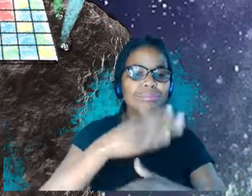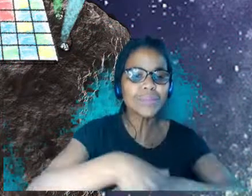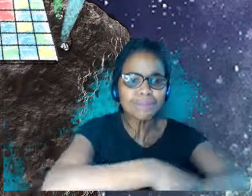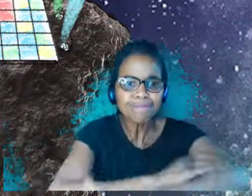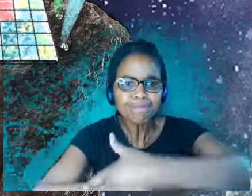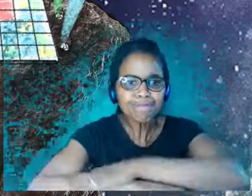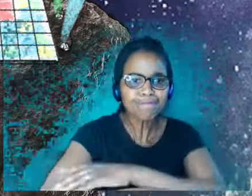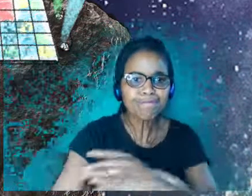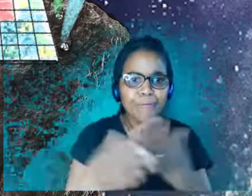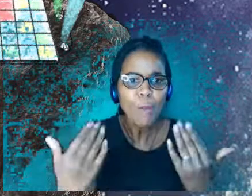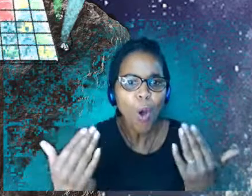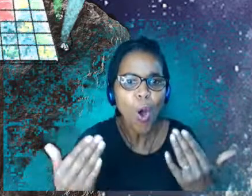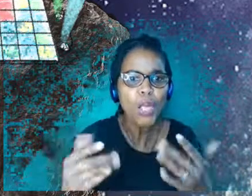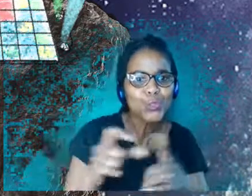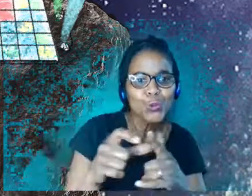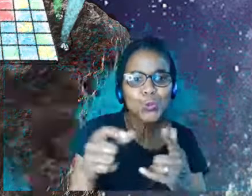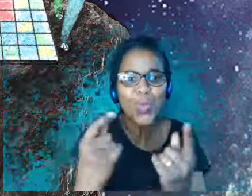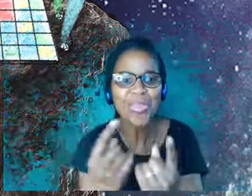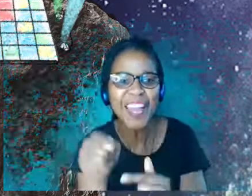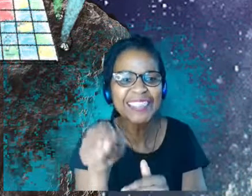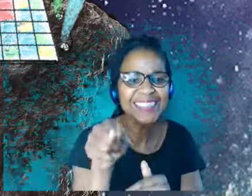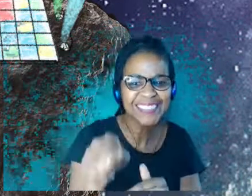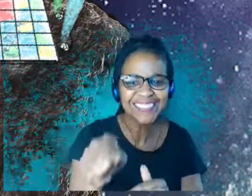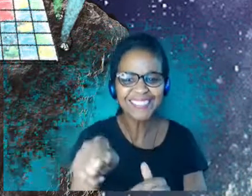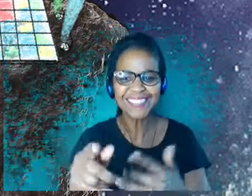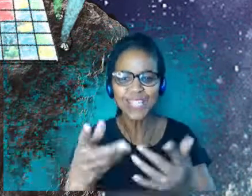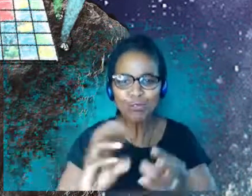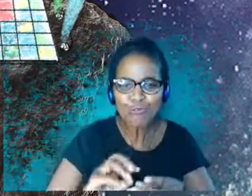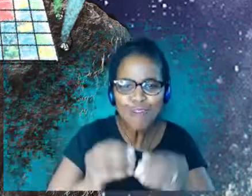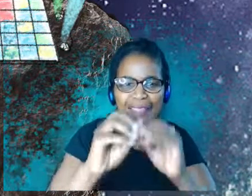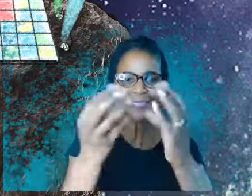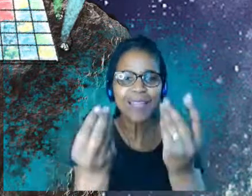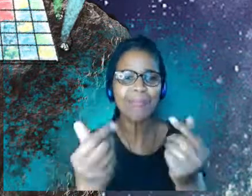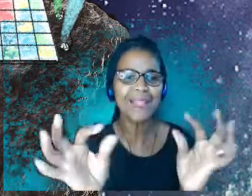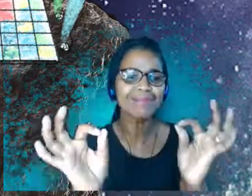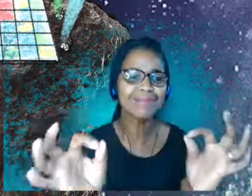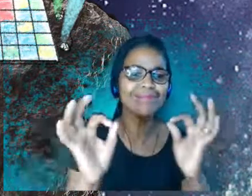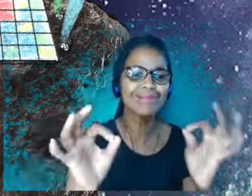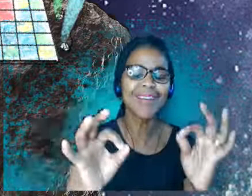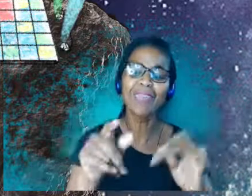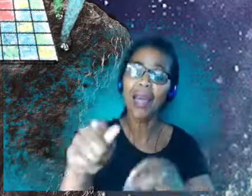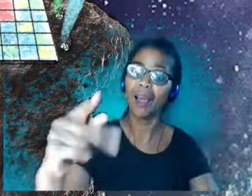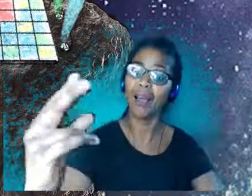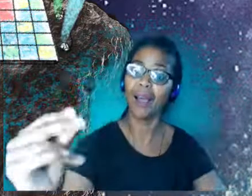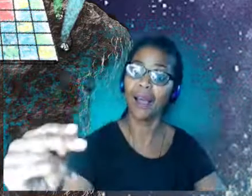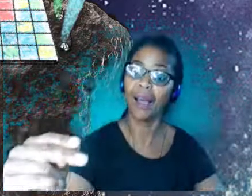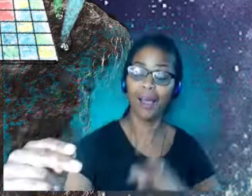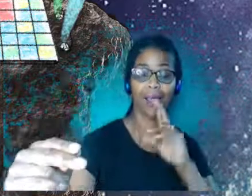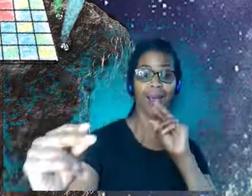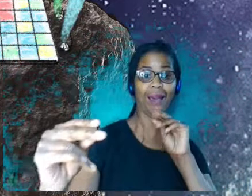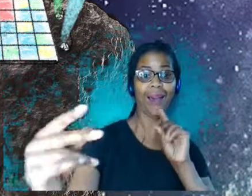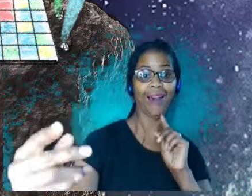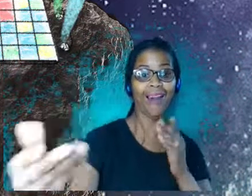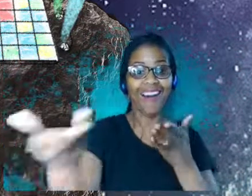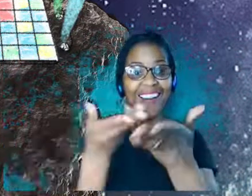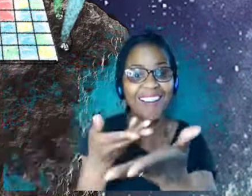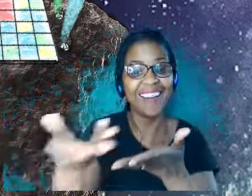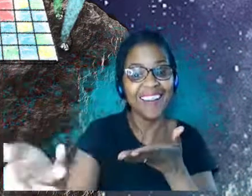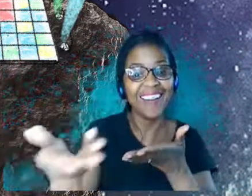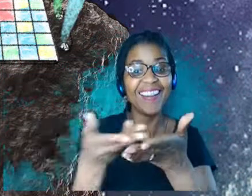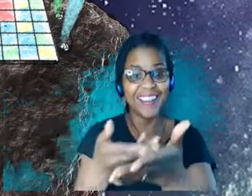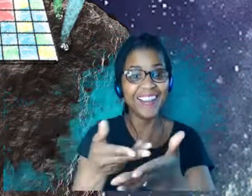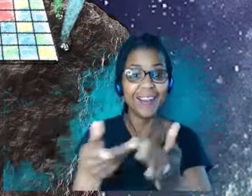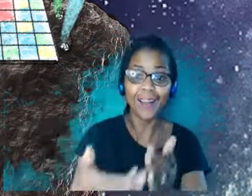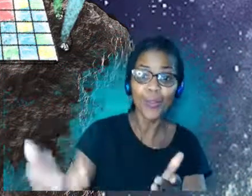were, I guess, creatively like finishing it. There's each other's sentences like, what about this? And then we would always expand on each